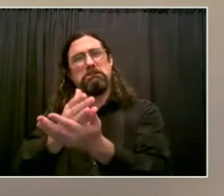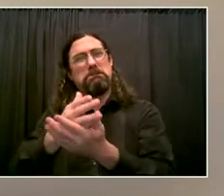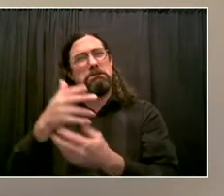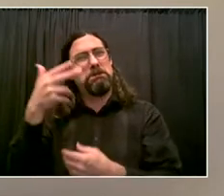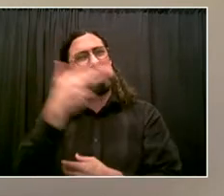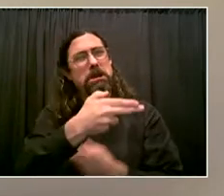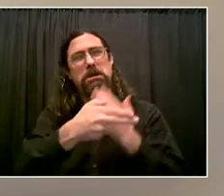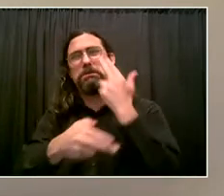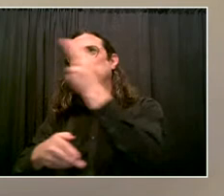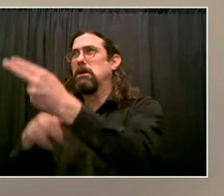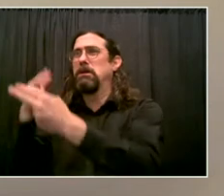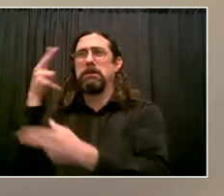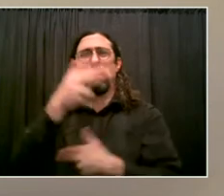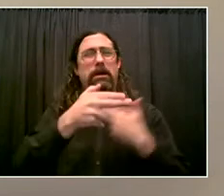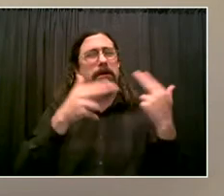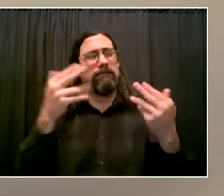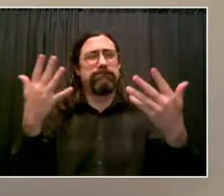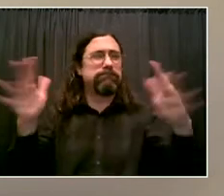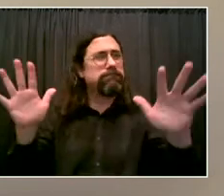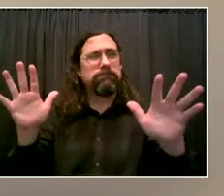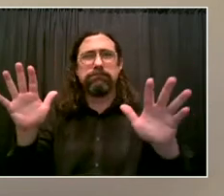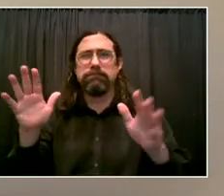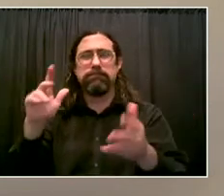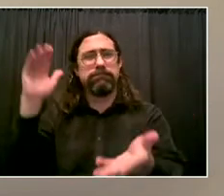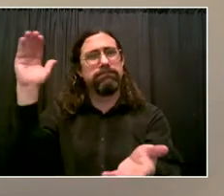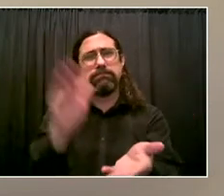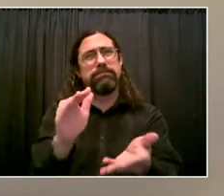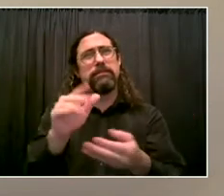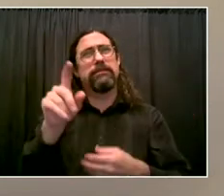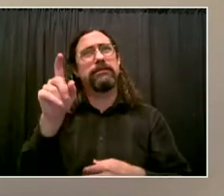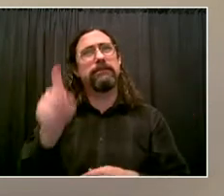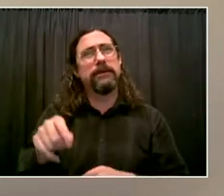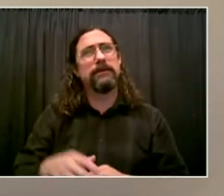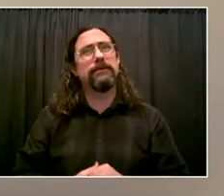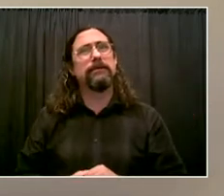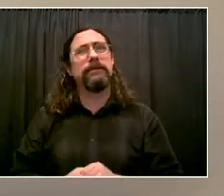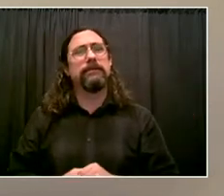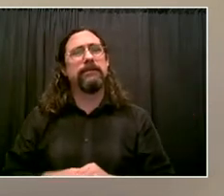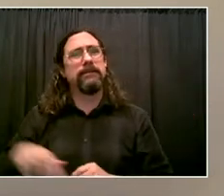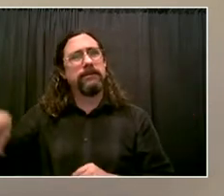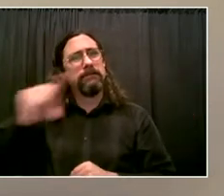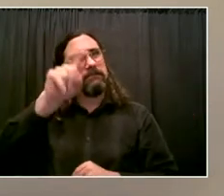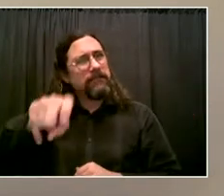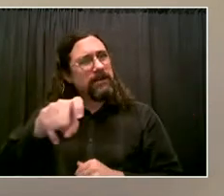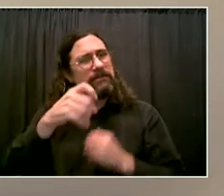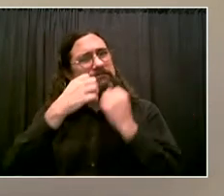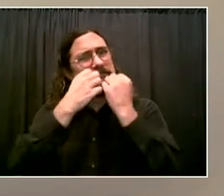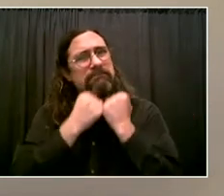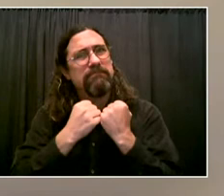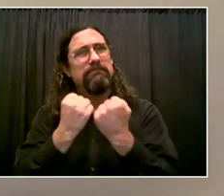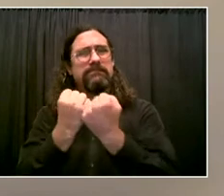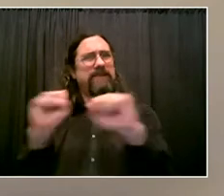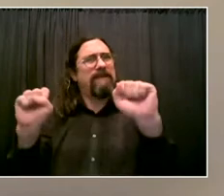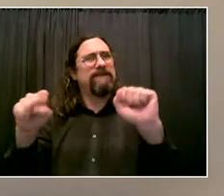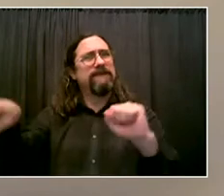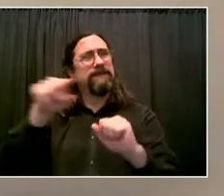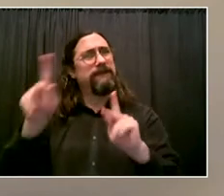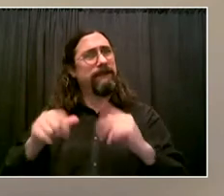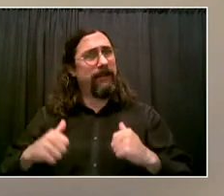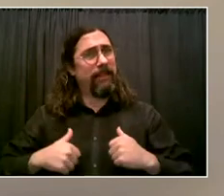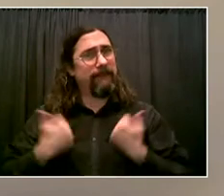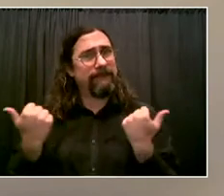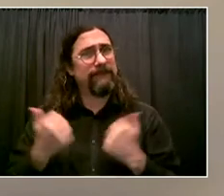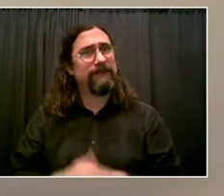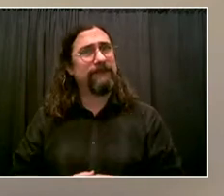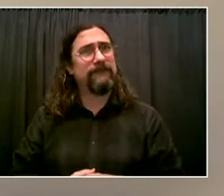everyone worries about. And we want to live in a safe city and we love New York City and want to keep it safe. Uh, as you say, I chaired the subcommittee on